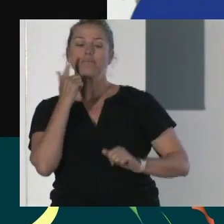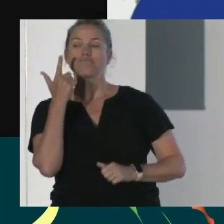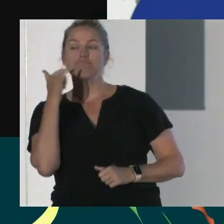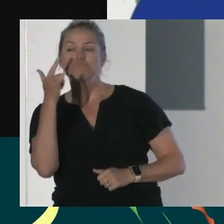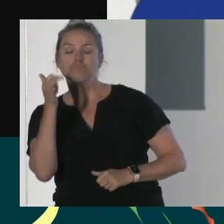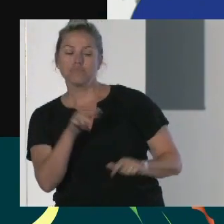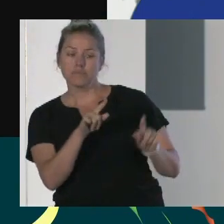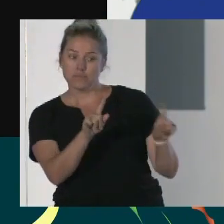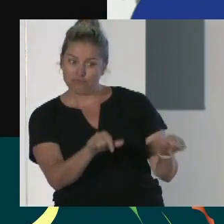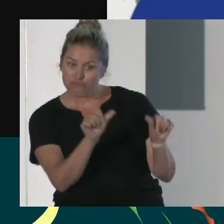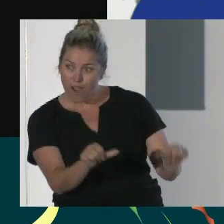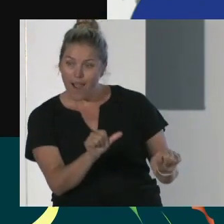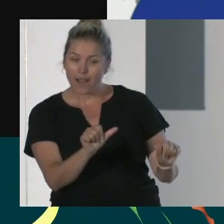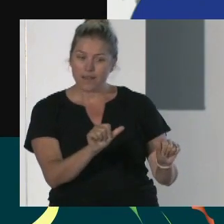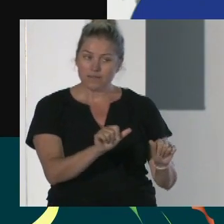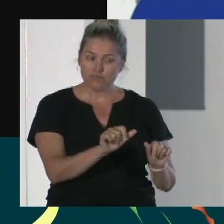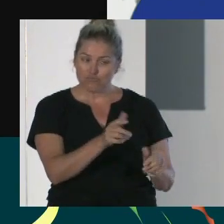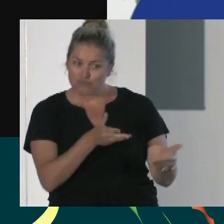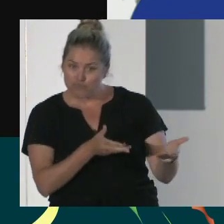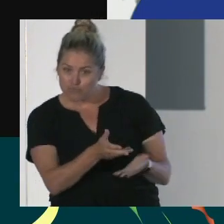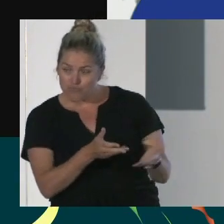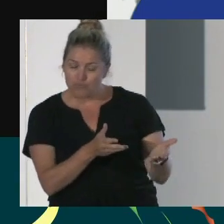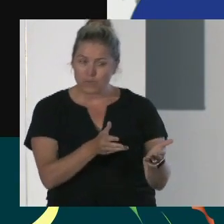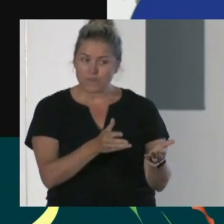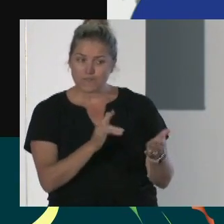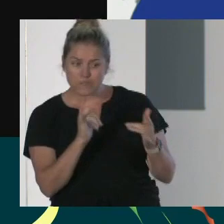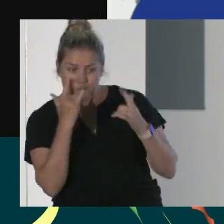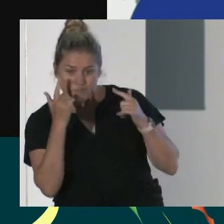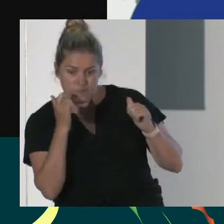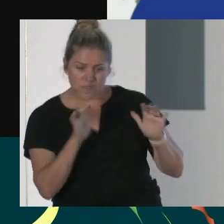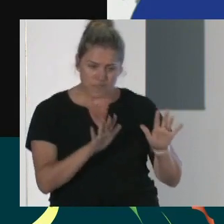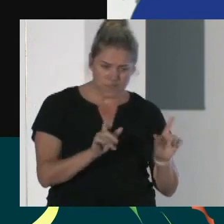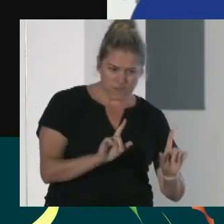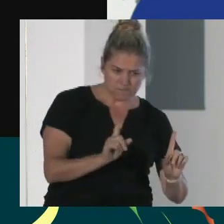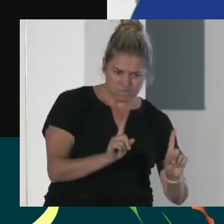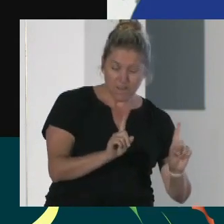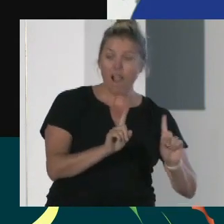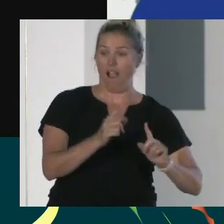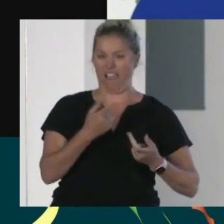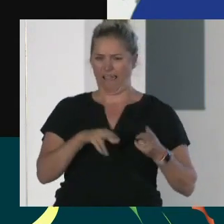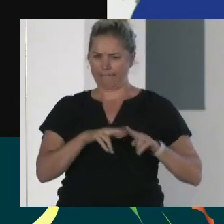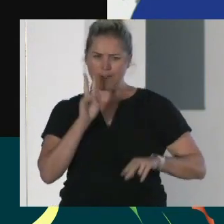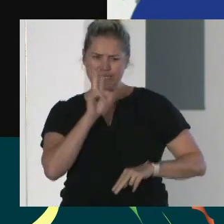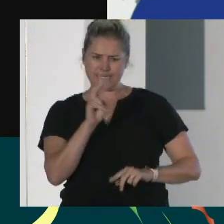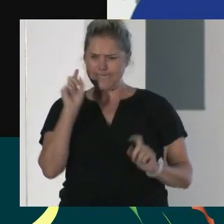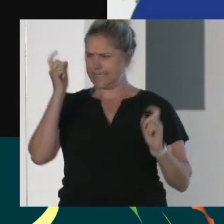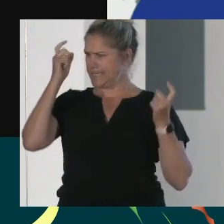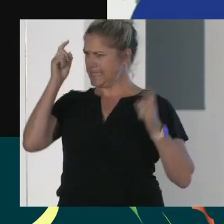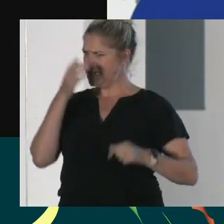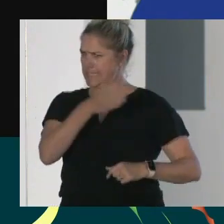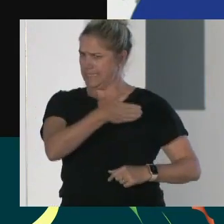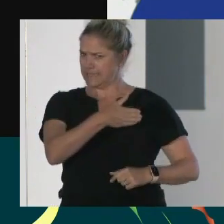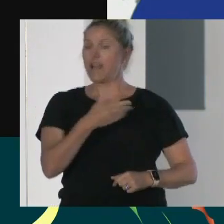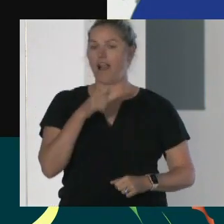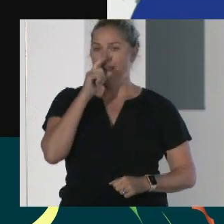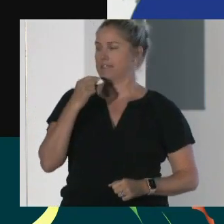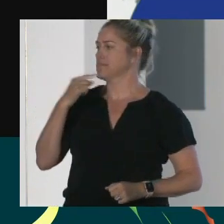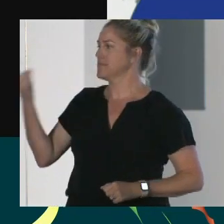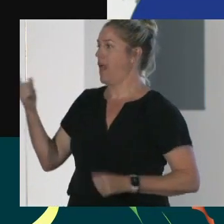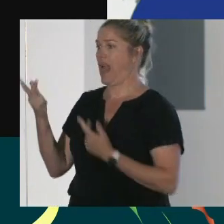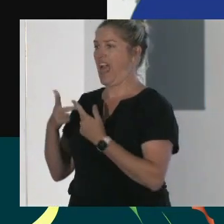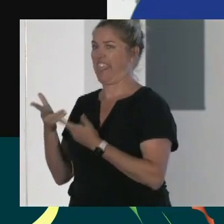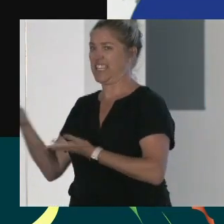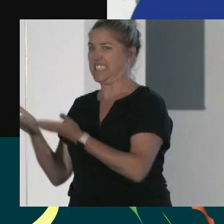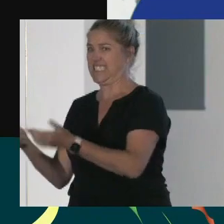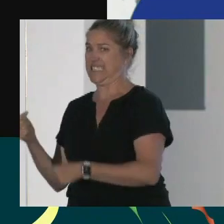they're okay. And if they find something wrong, they come back and tell a service manager about it, and we can get other services to help that